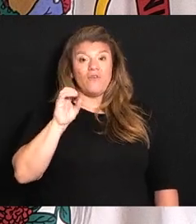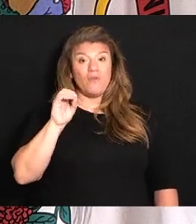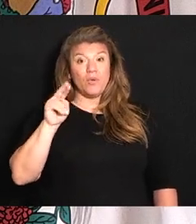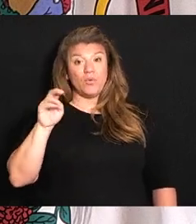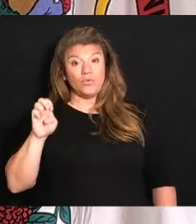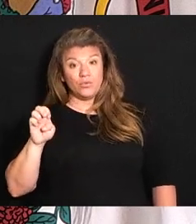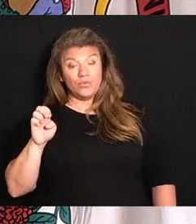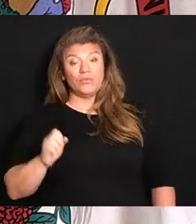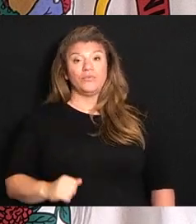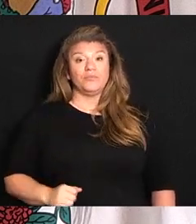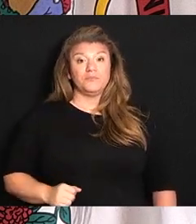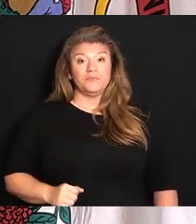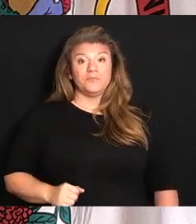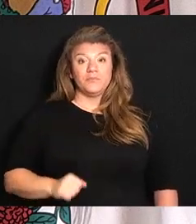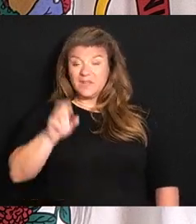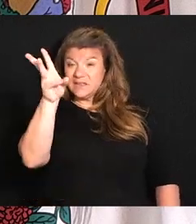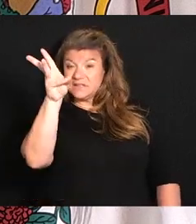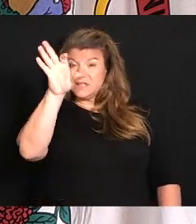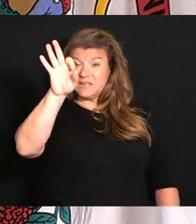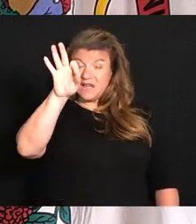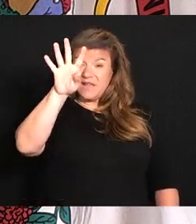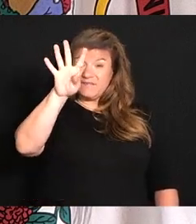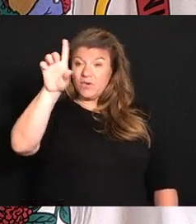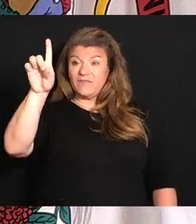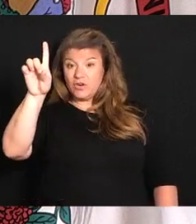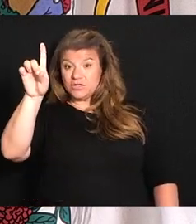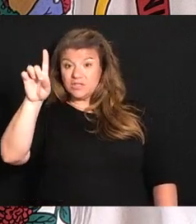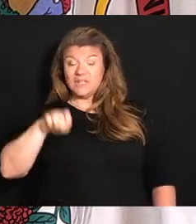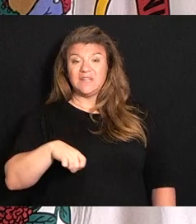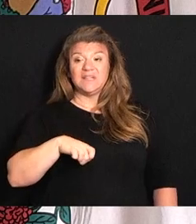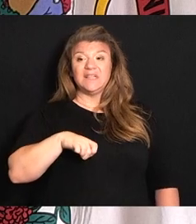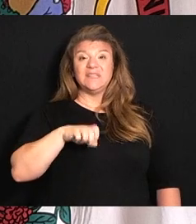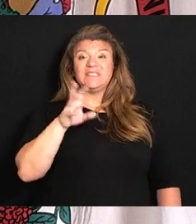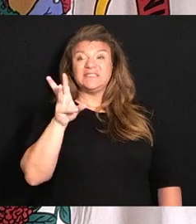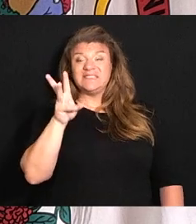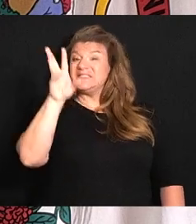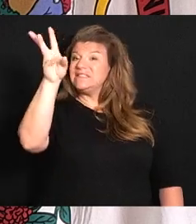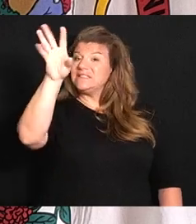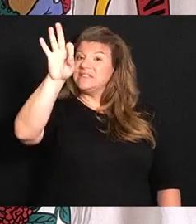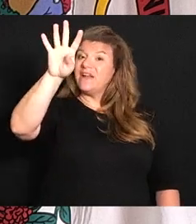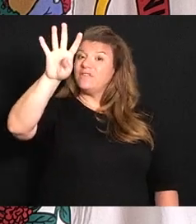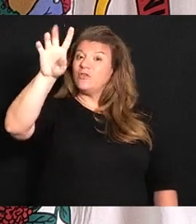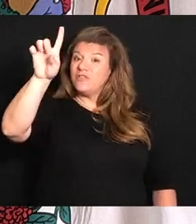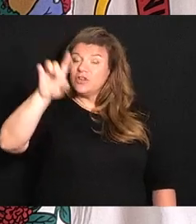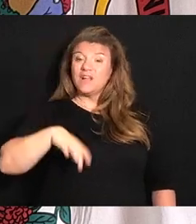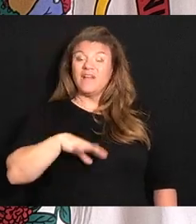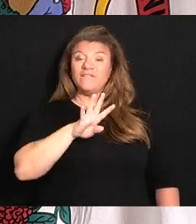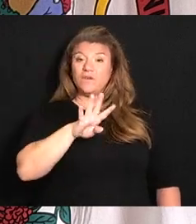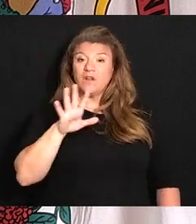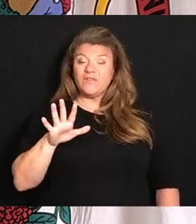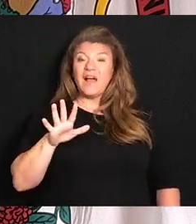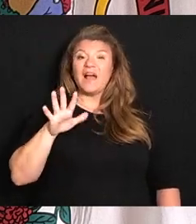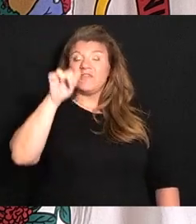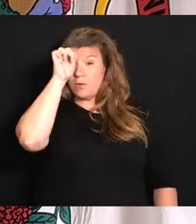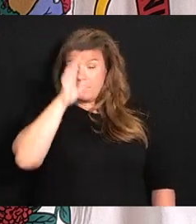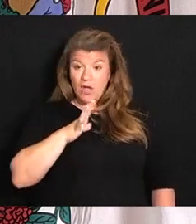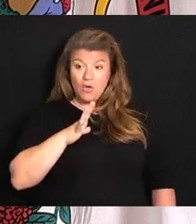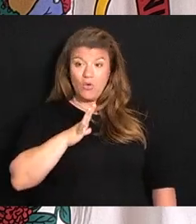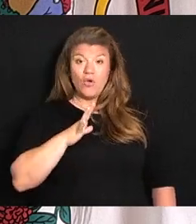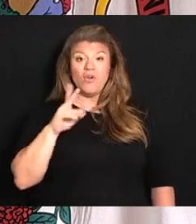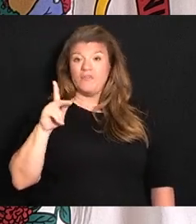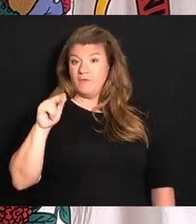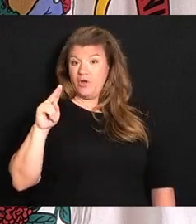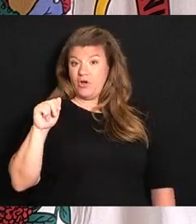The 6941st death is a 45-year-old male from